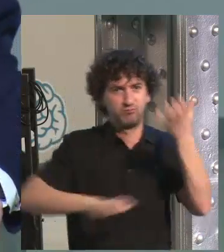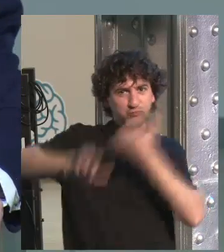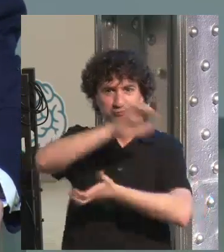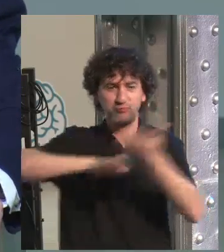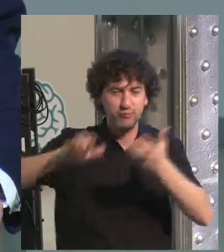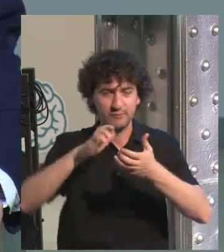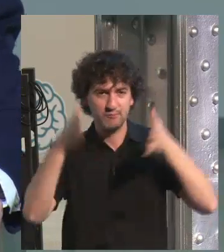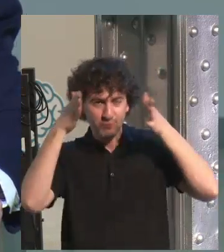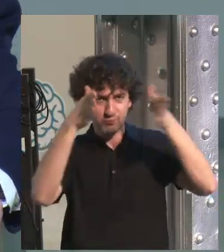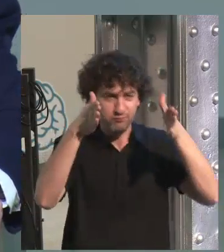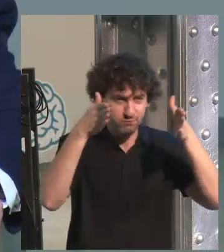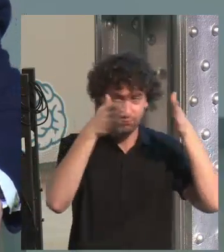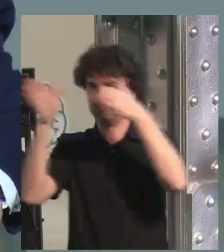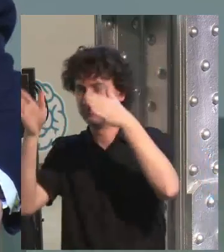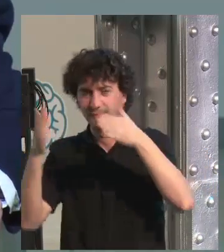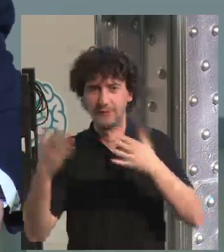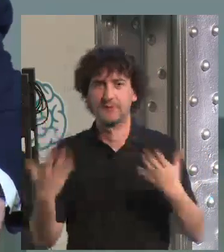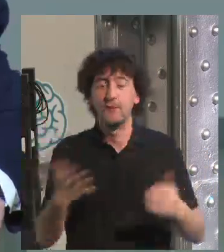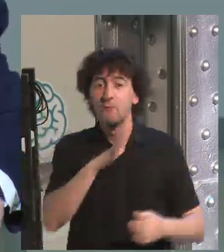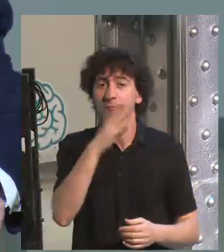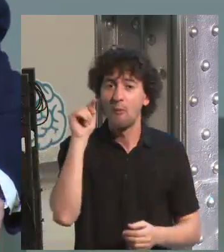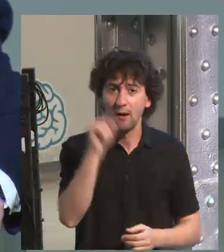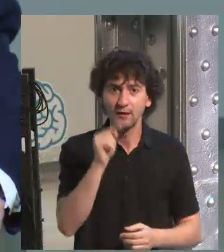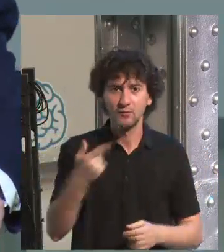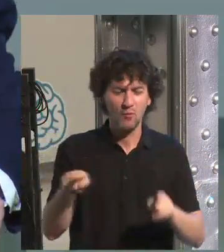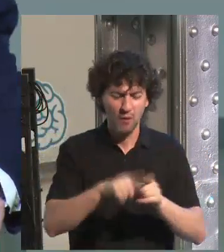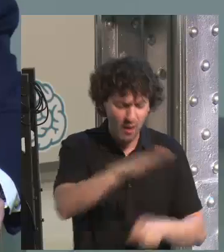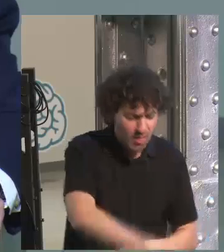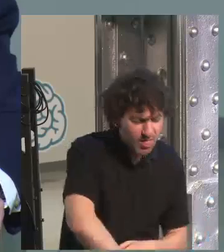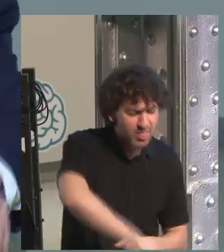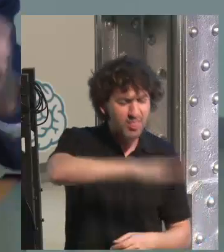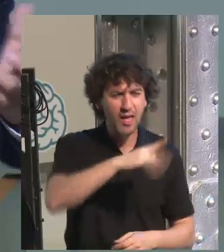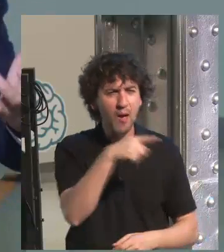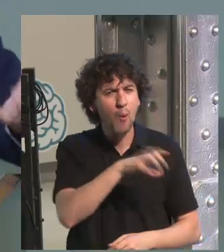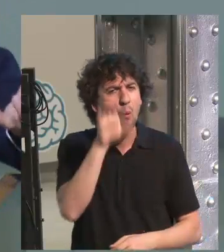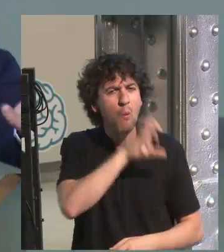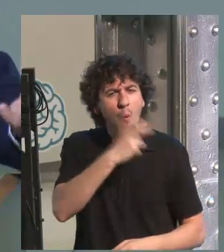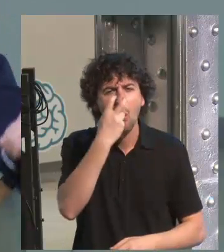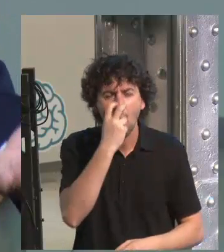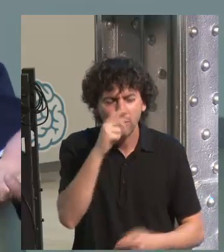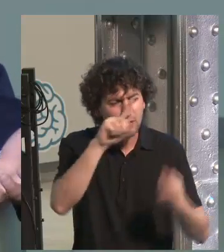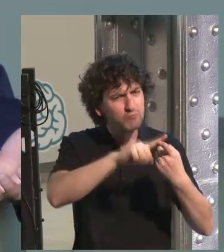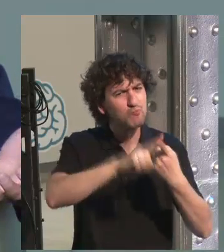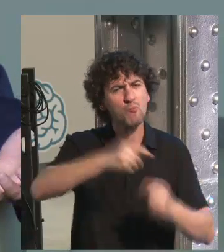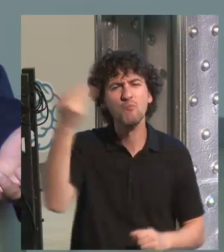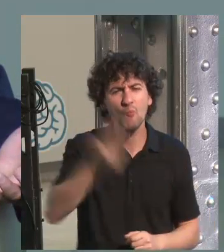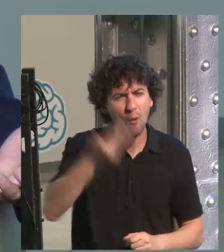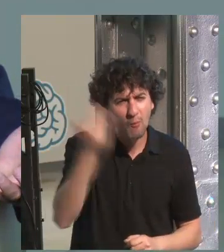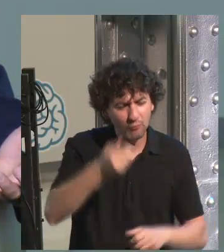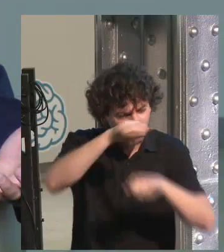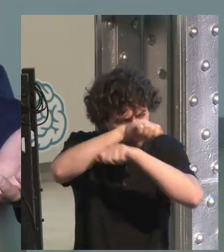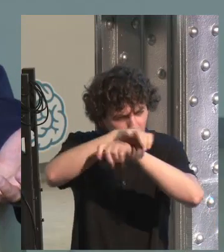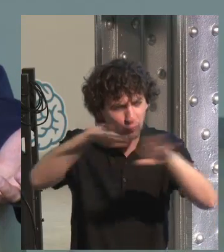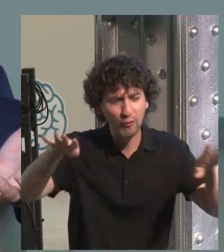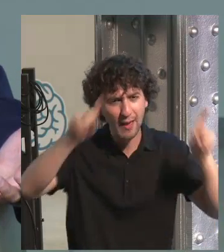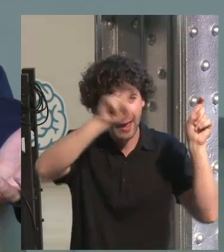interesting. That's new. That's the base of the educational system from the kindergarten